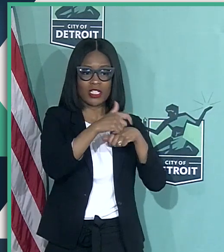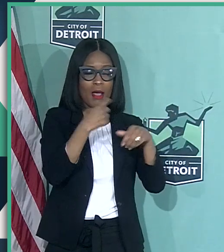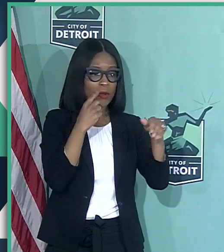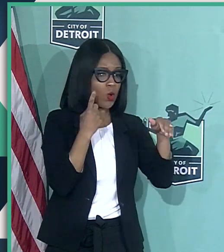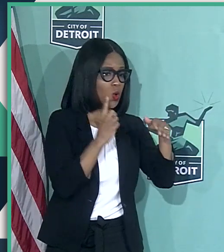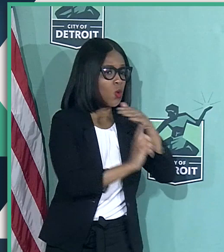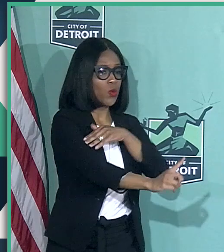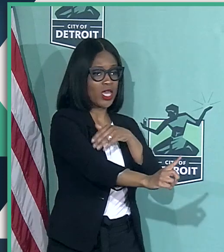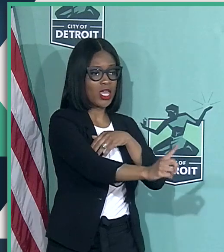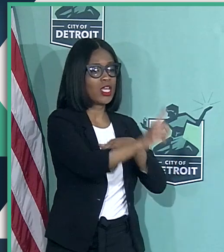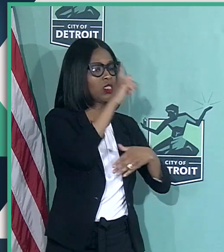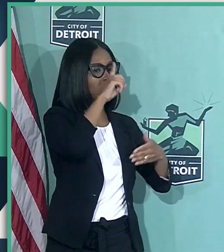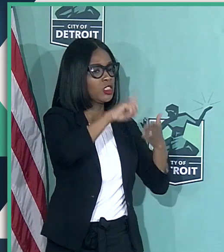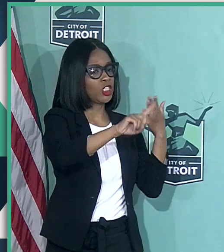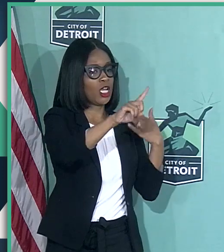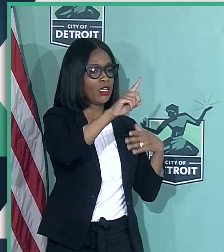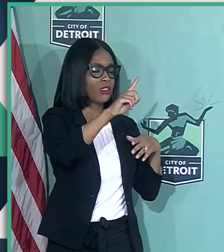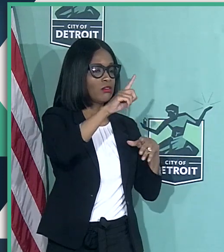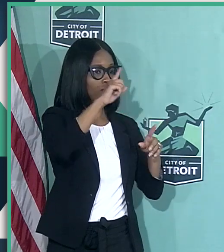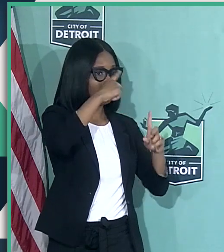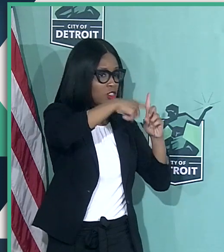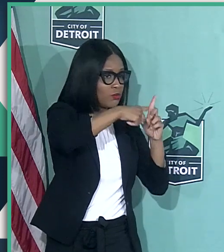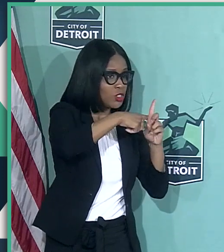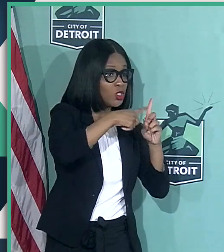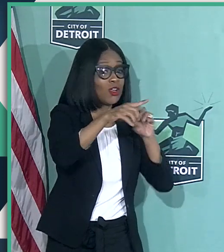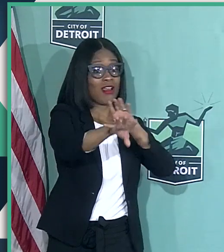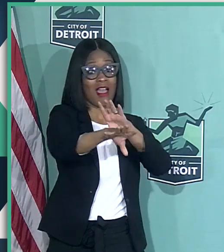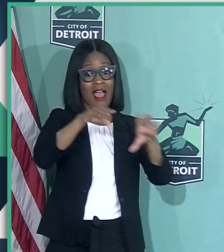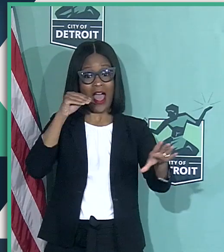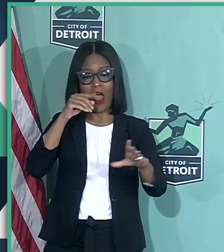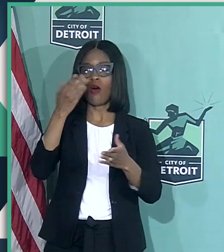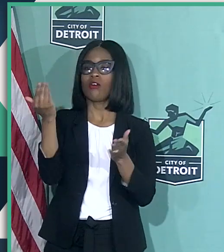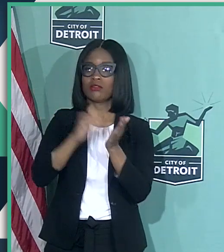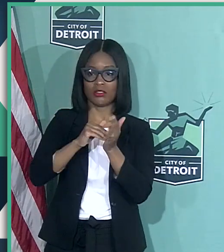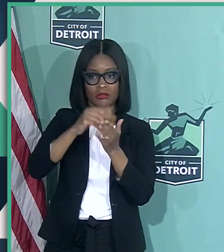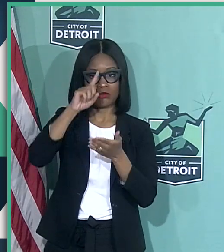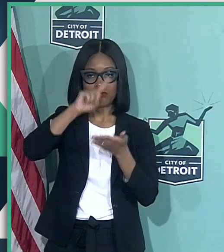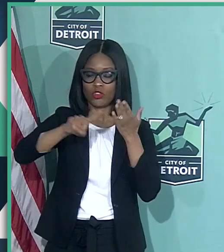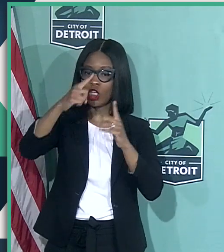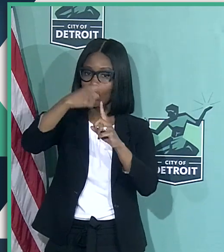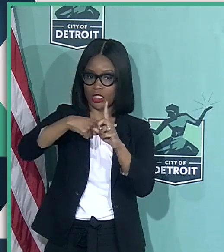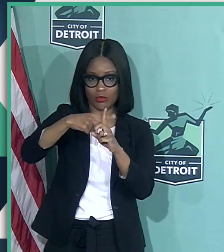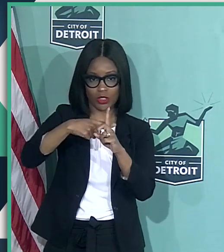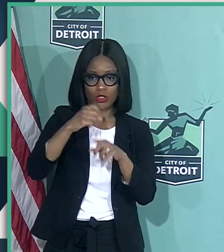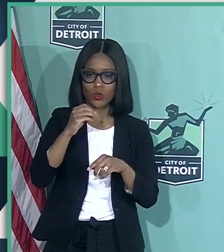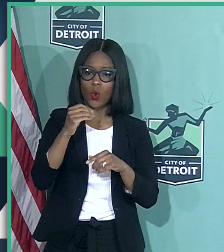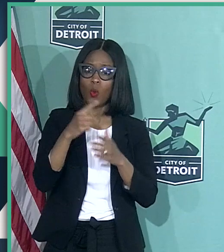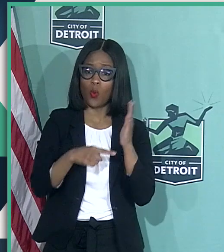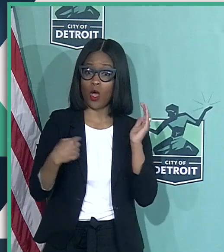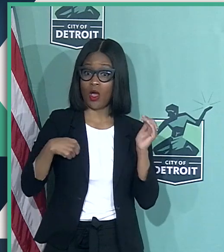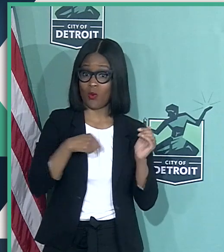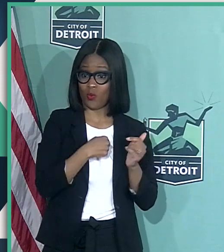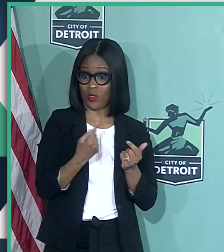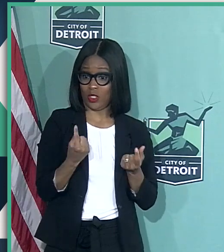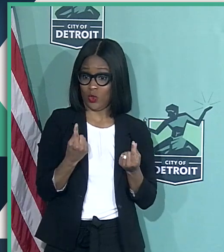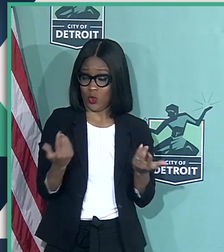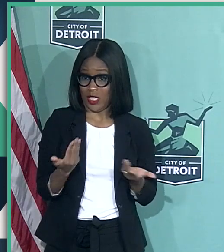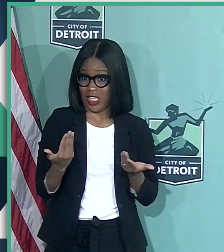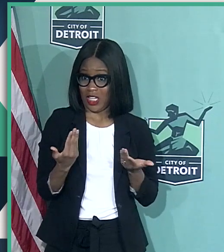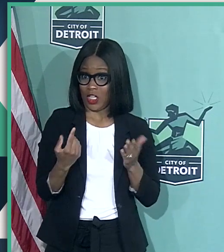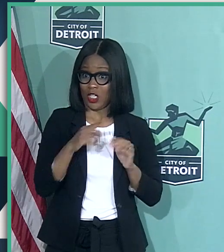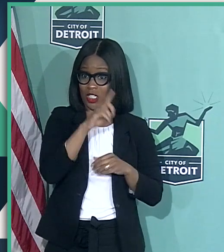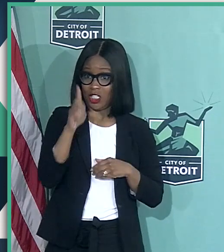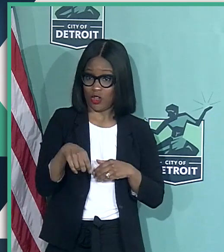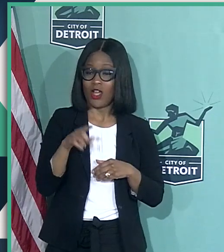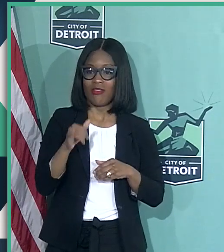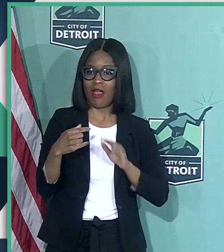out, they check the temperature. So what we're doing is working and certainly a model for the country. So thank